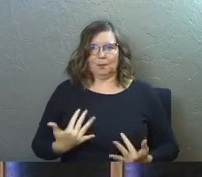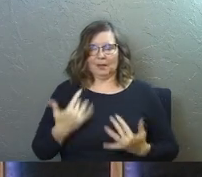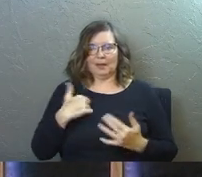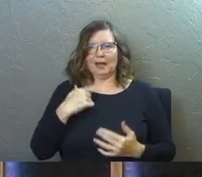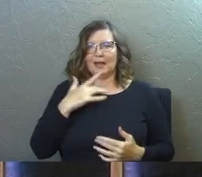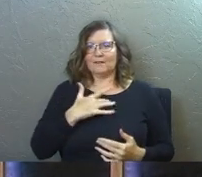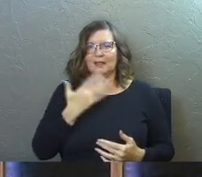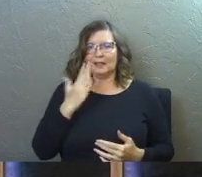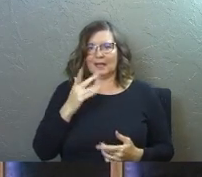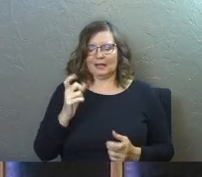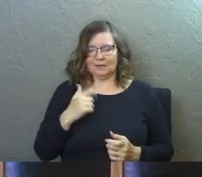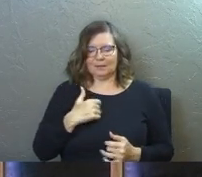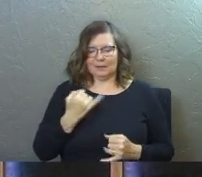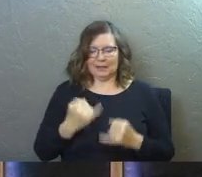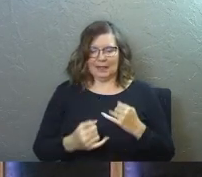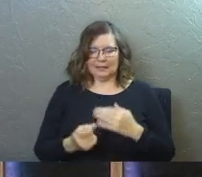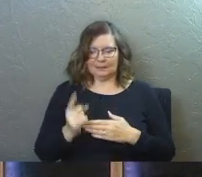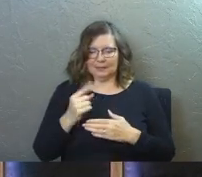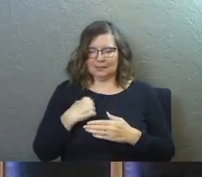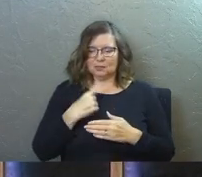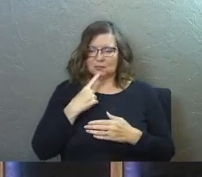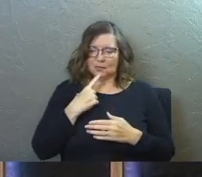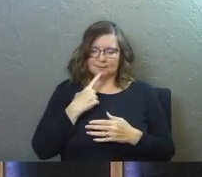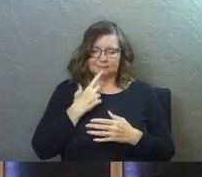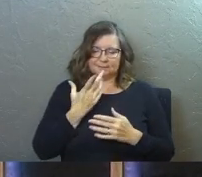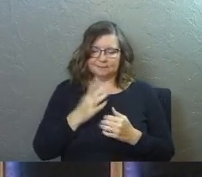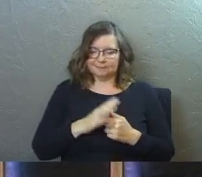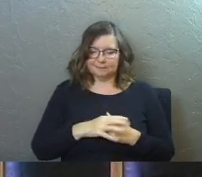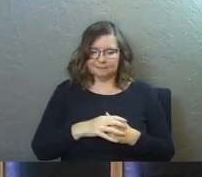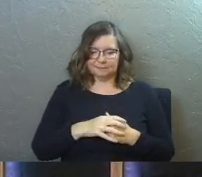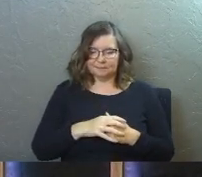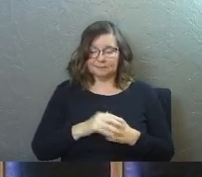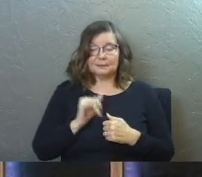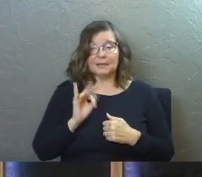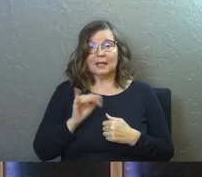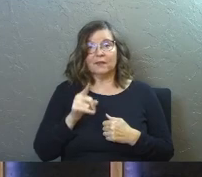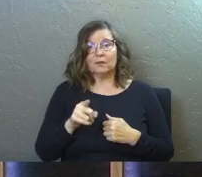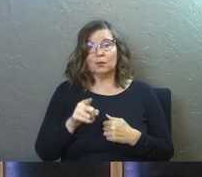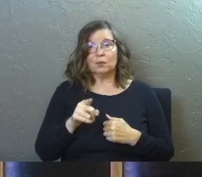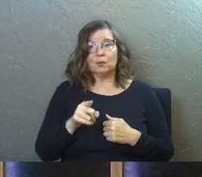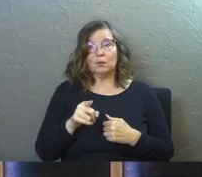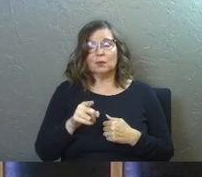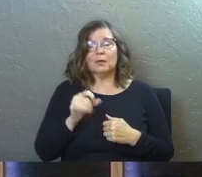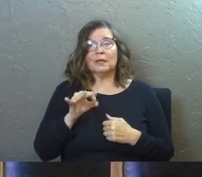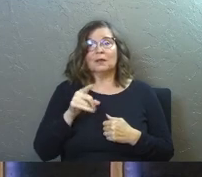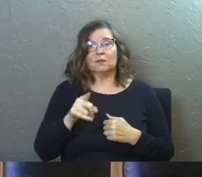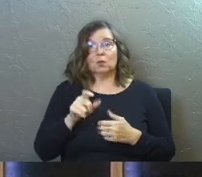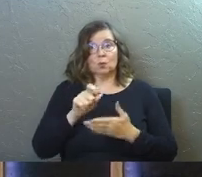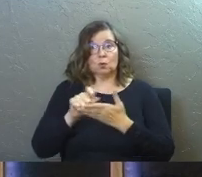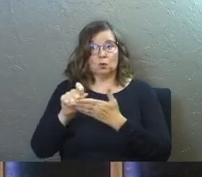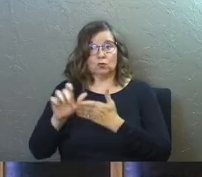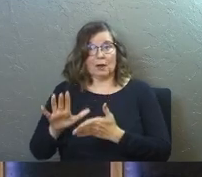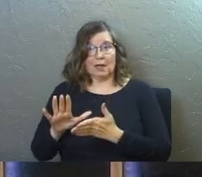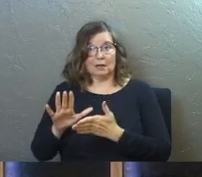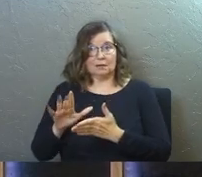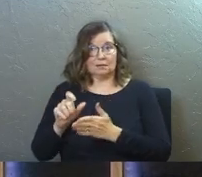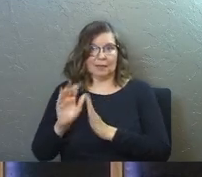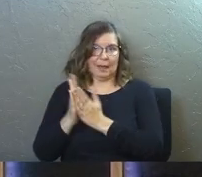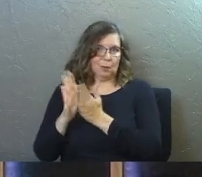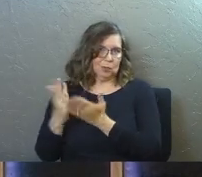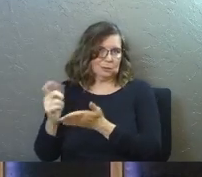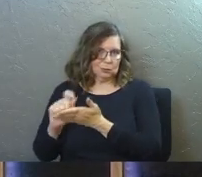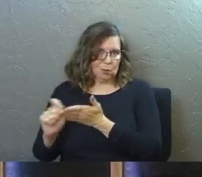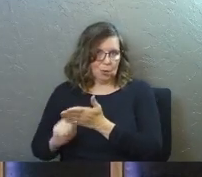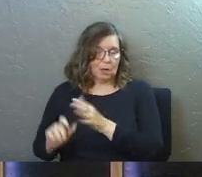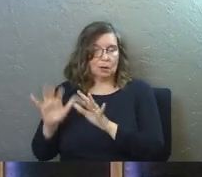I just felt like God gave this to me at the last minute and just say, you know, if you were to, if you were, if you were a writer, right? Like a novel writer